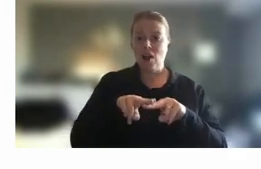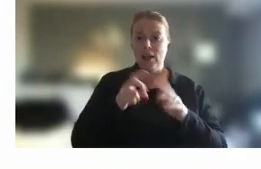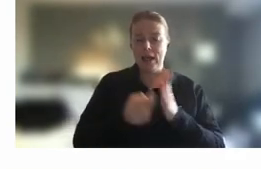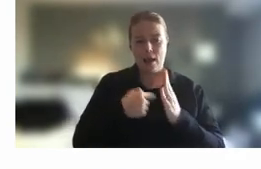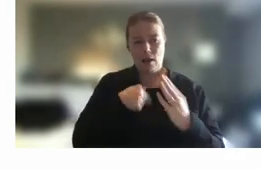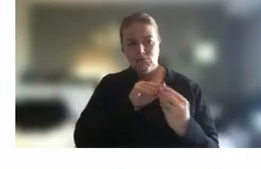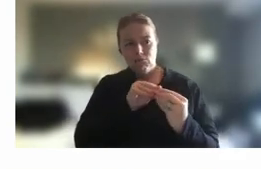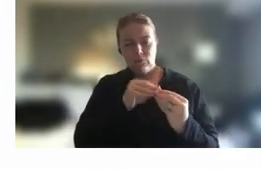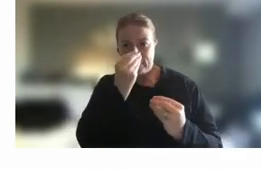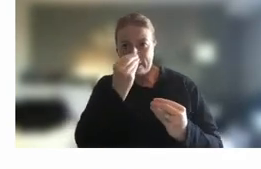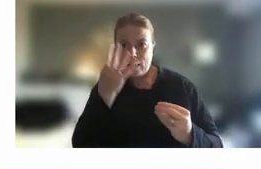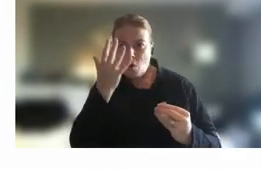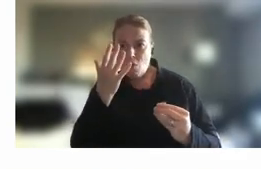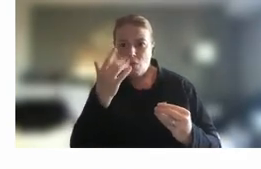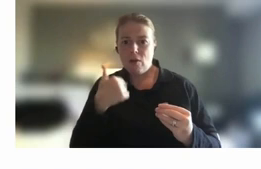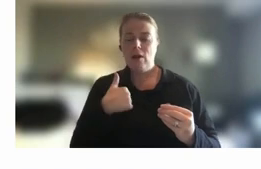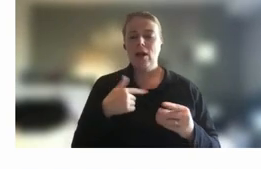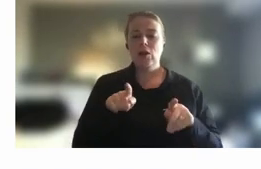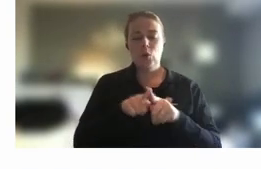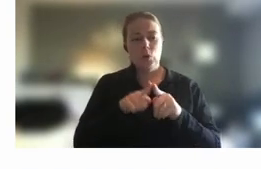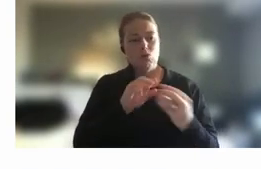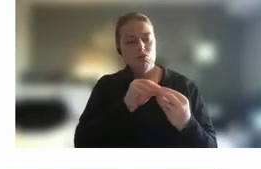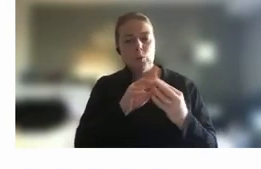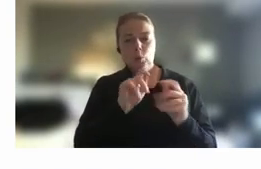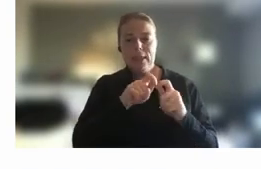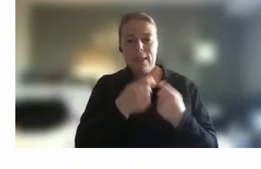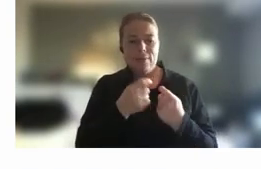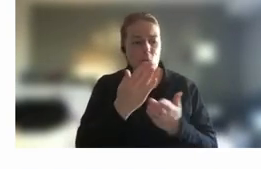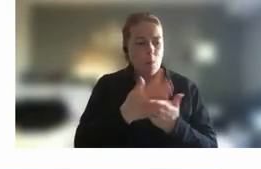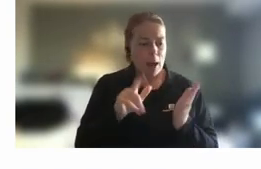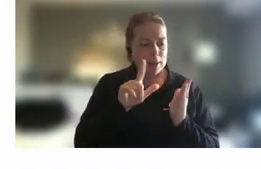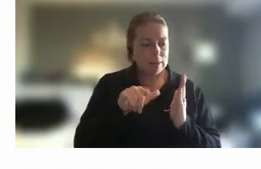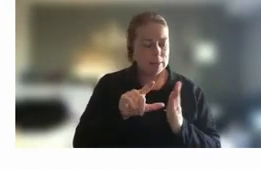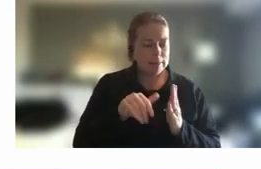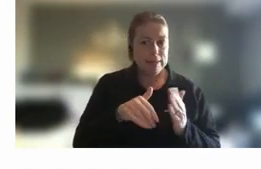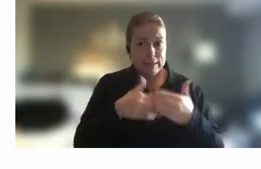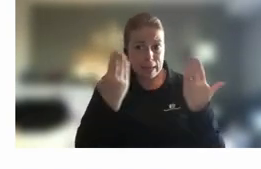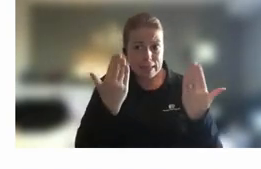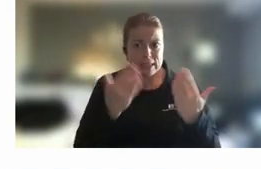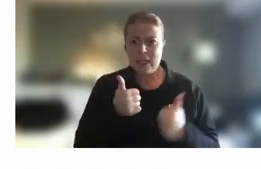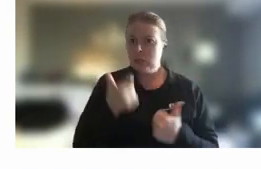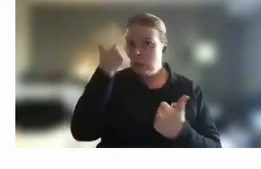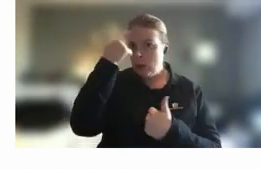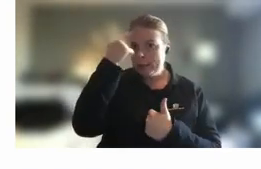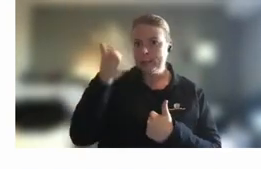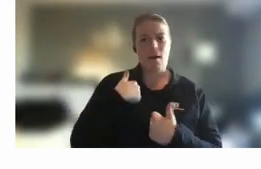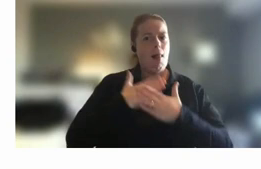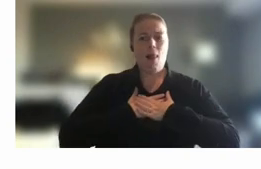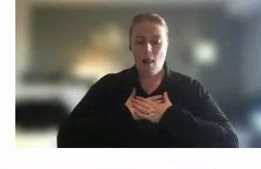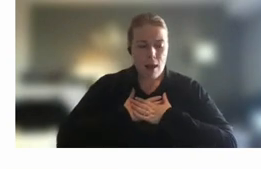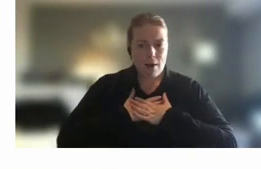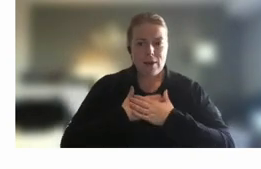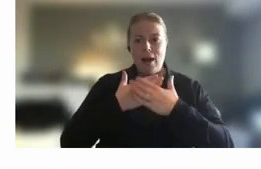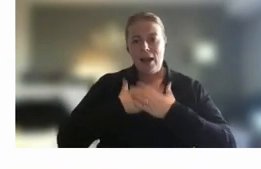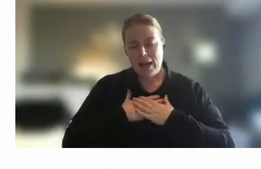made arrangements with my team so so that works in practice and again that's a really great initiative that I love I absolutely love having every second